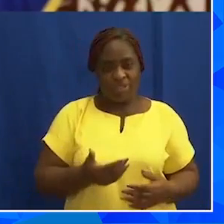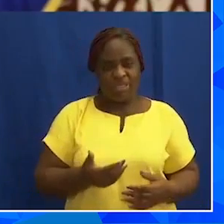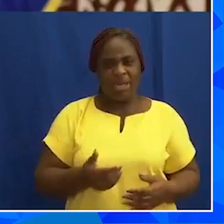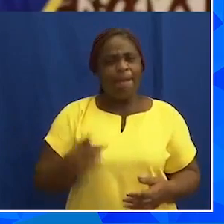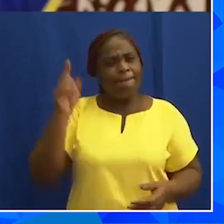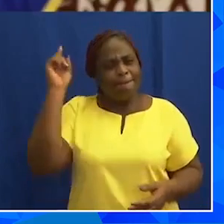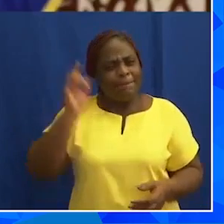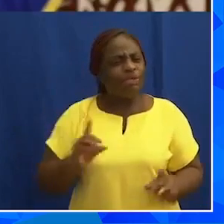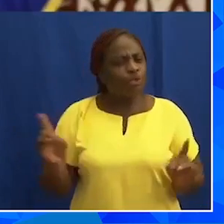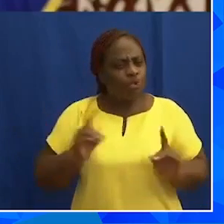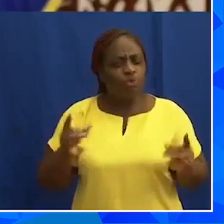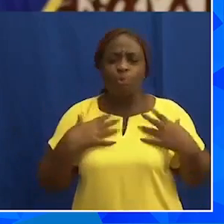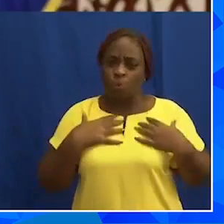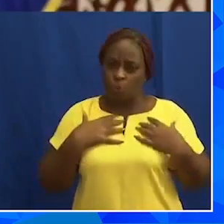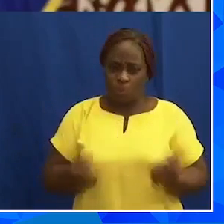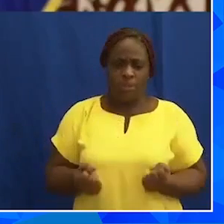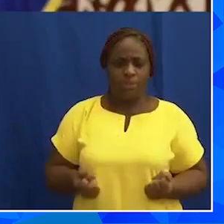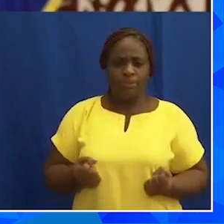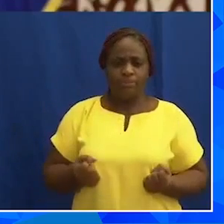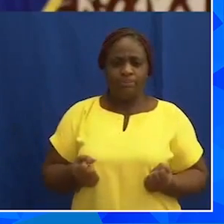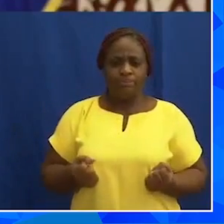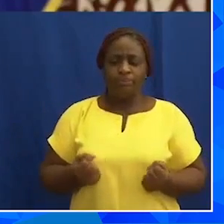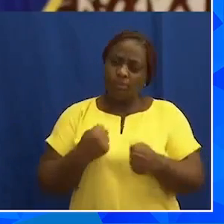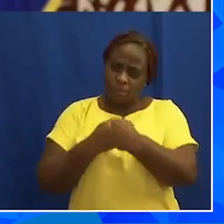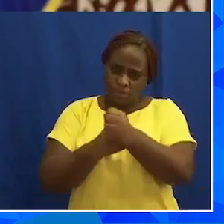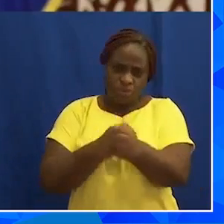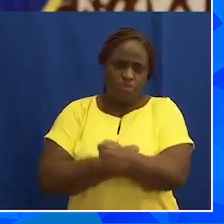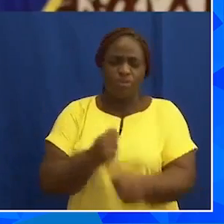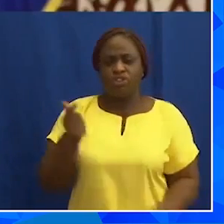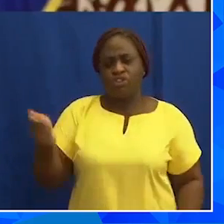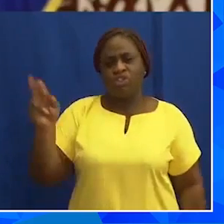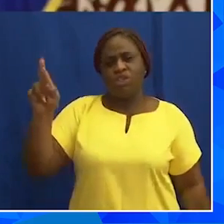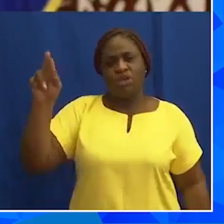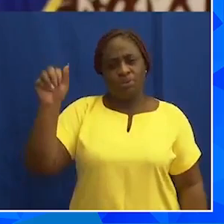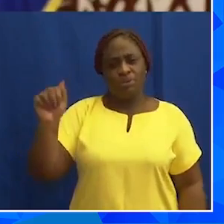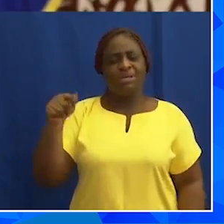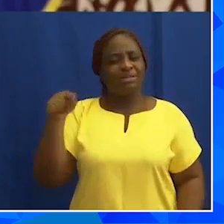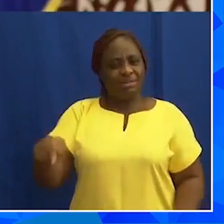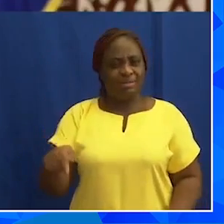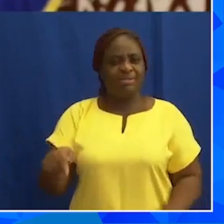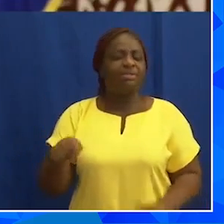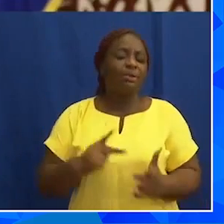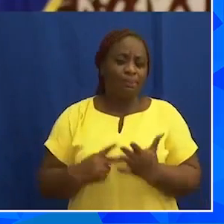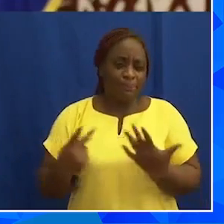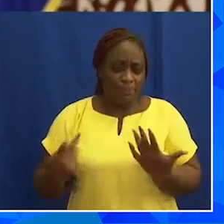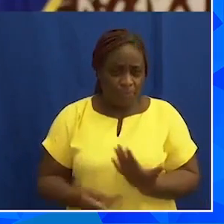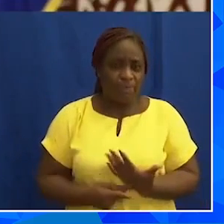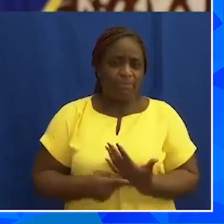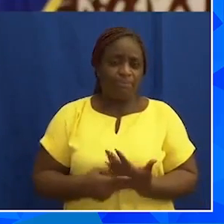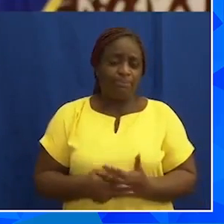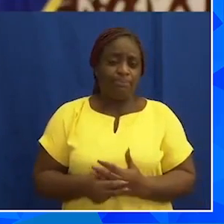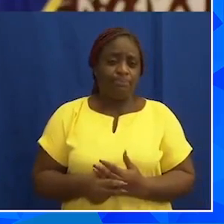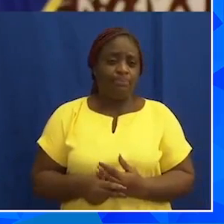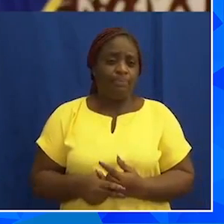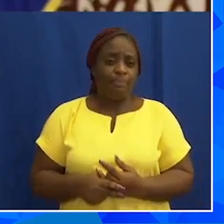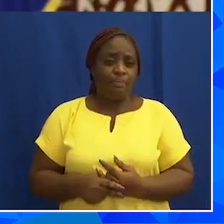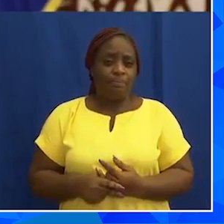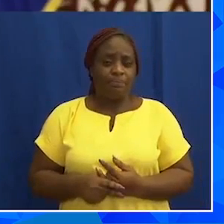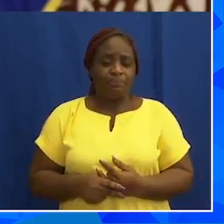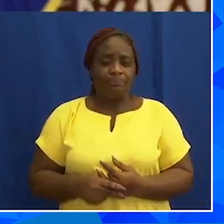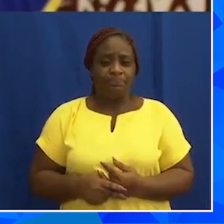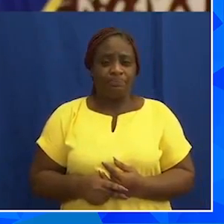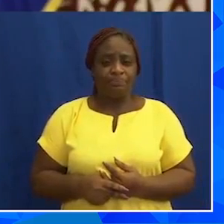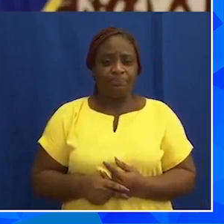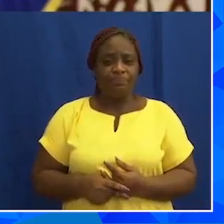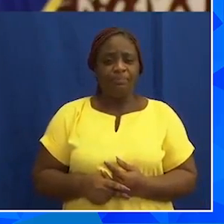do our patriotic duty and support the GRA in this exercise. We're aiming to